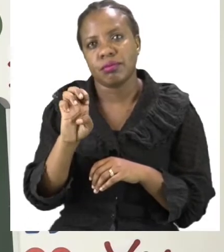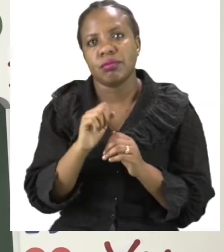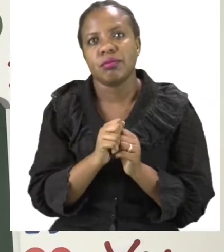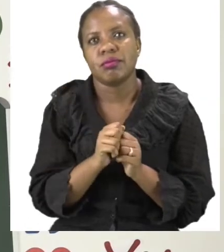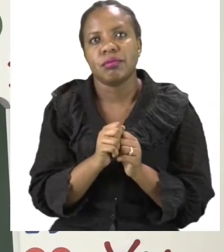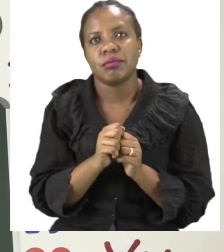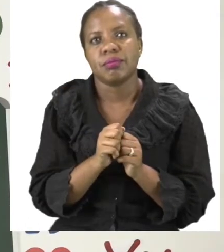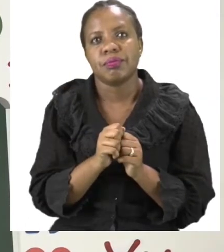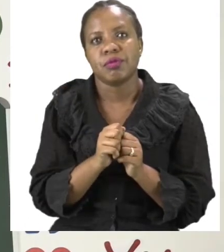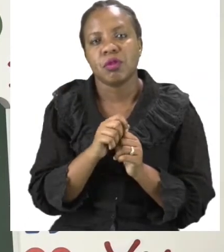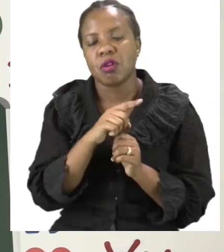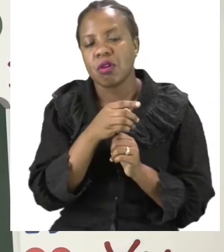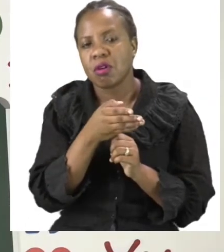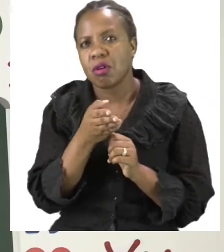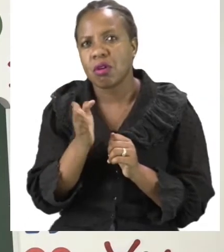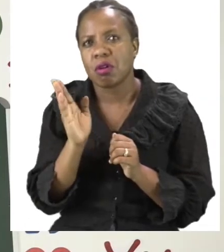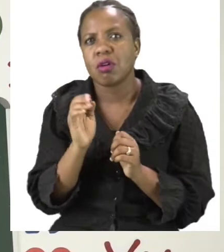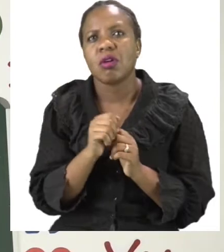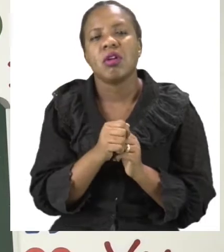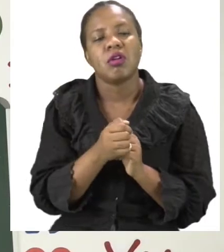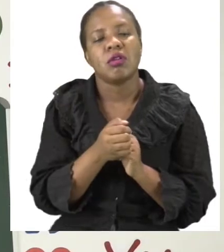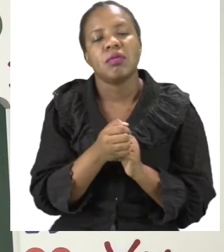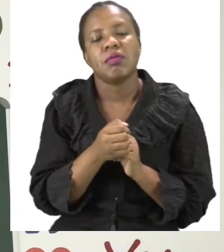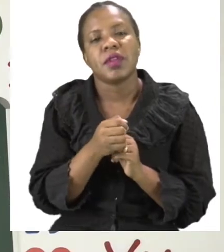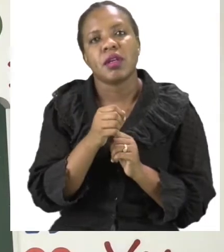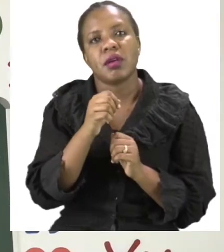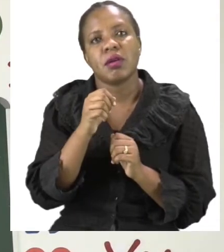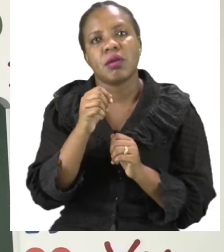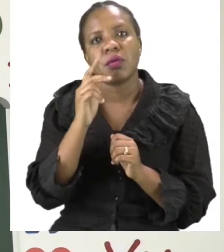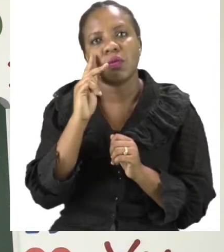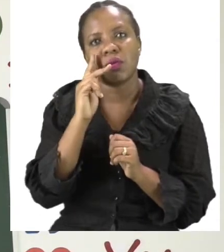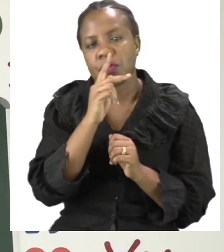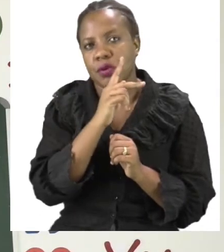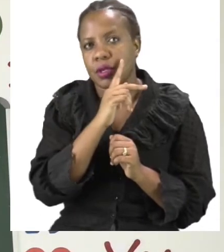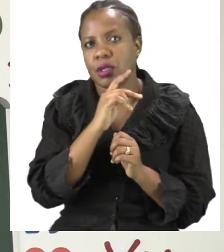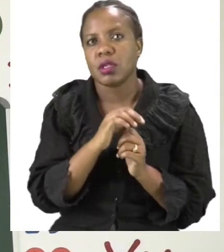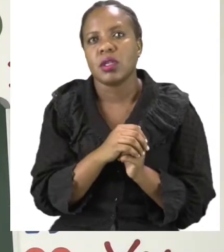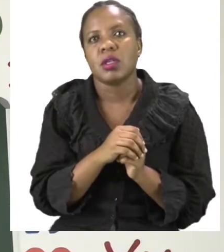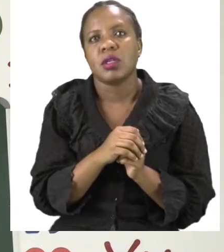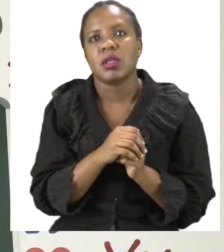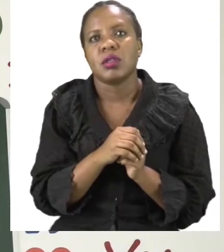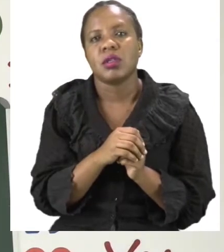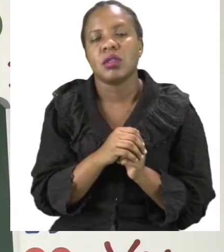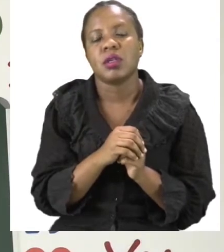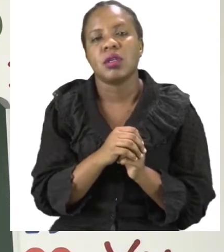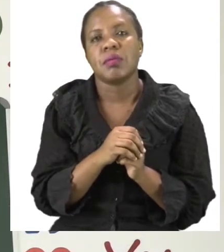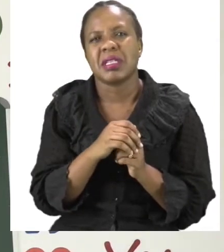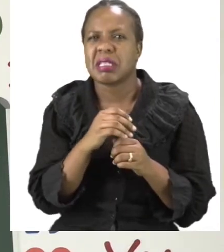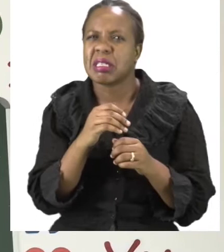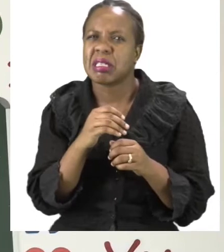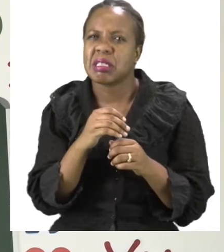But the one in the middle hours where you include other people people and